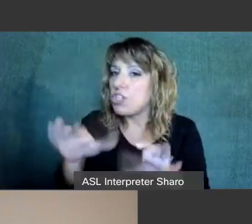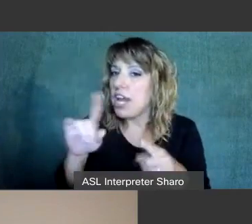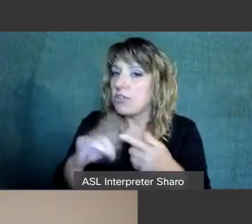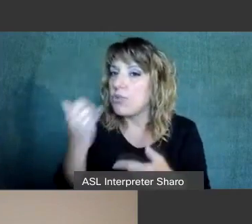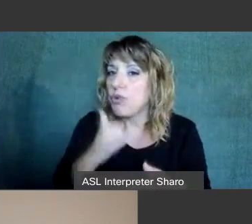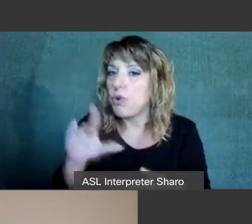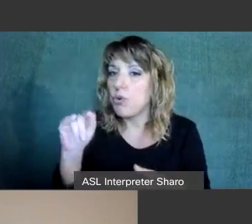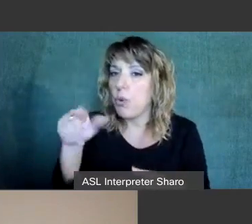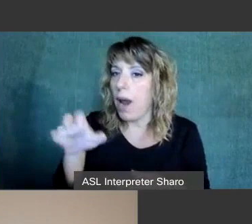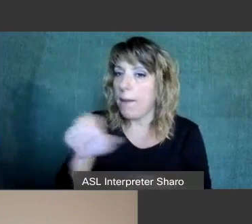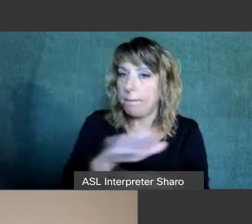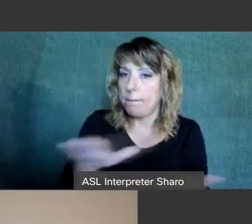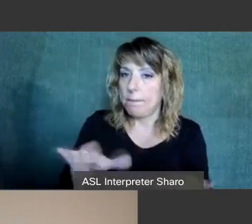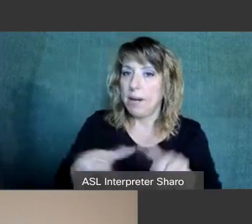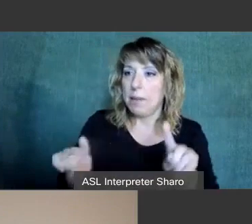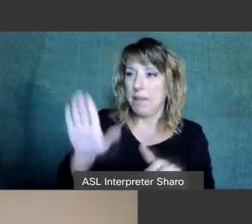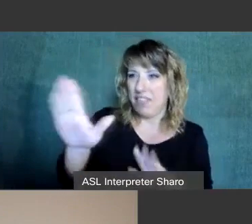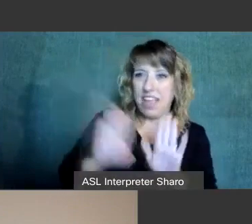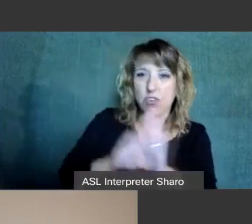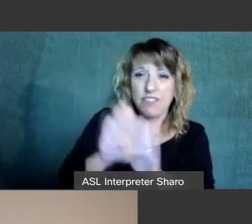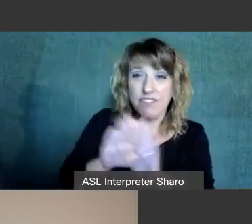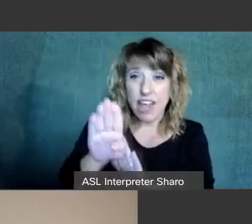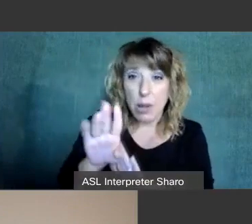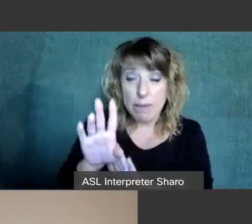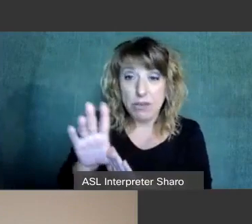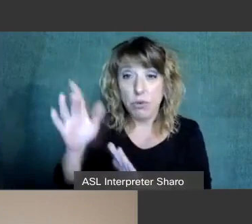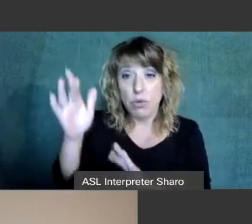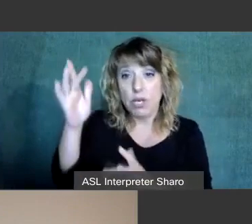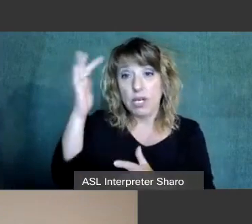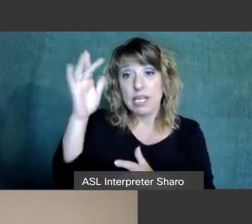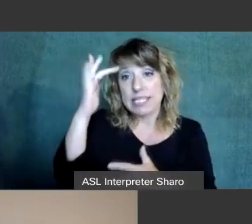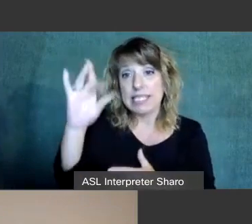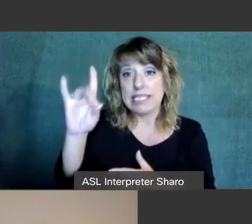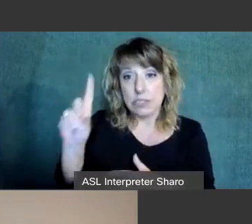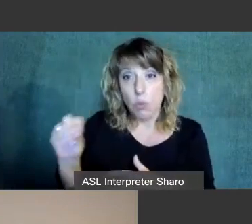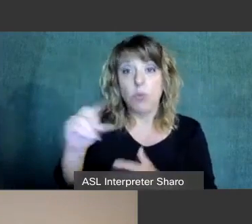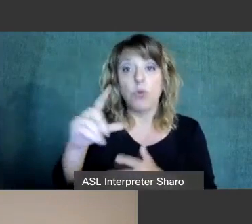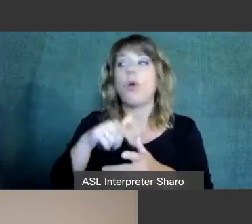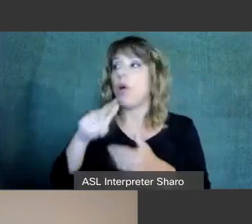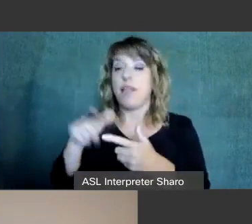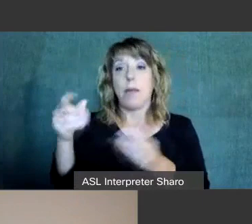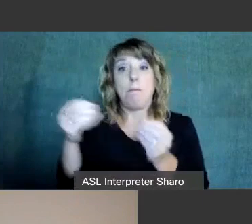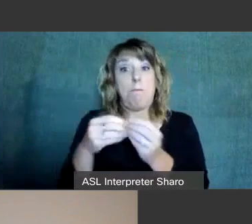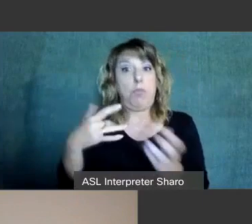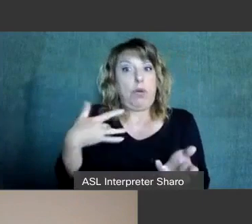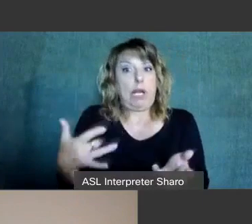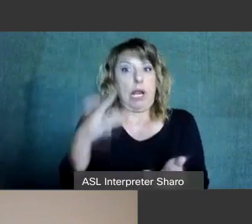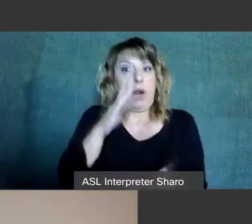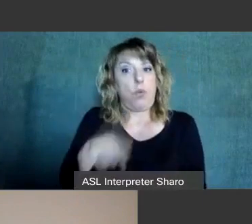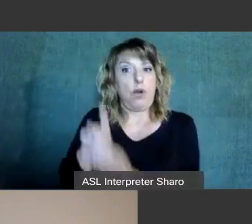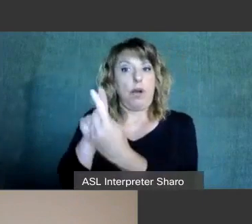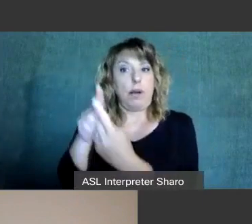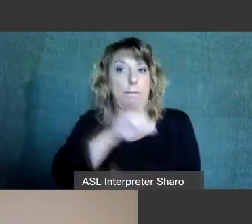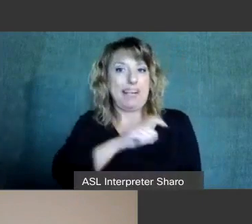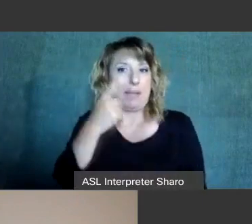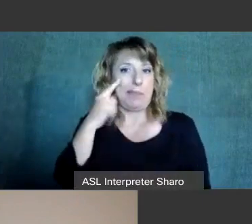because of their developmental disorder they are more likely to encounter police because of